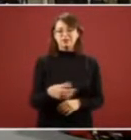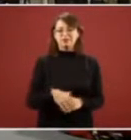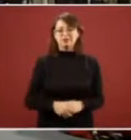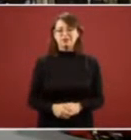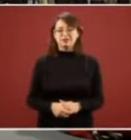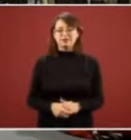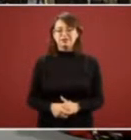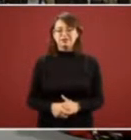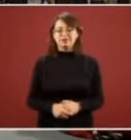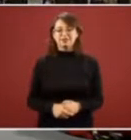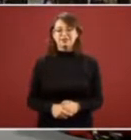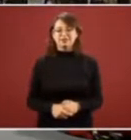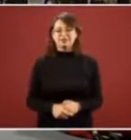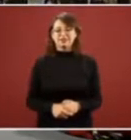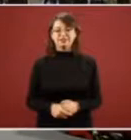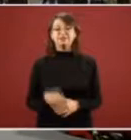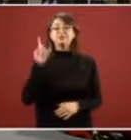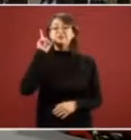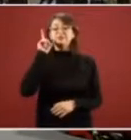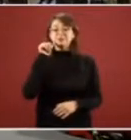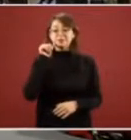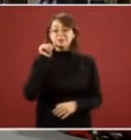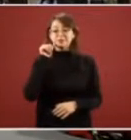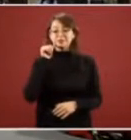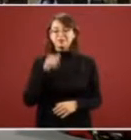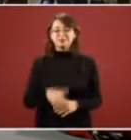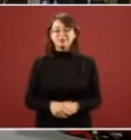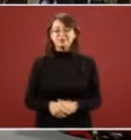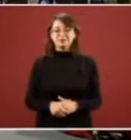the two of you tomorrow